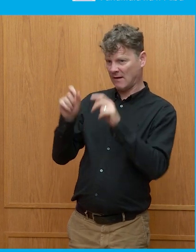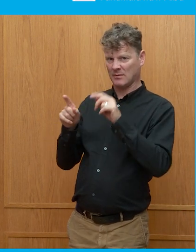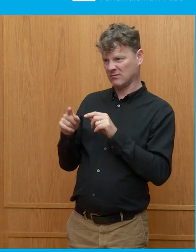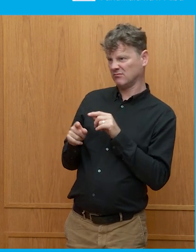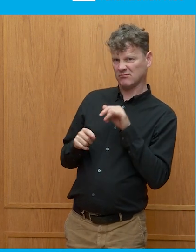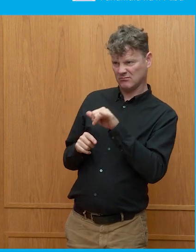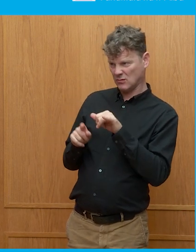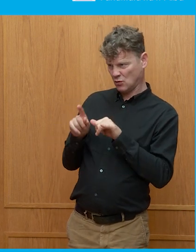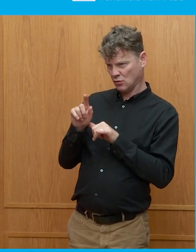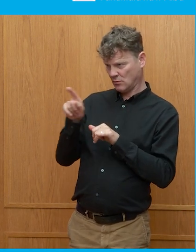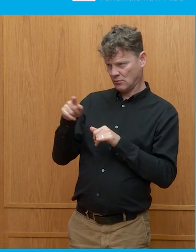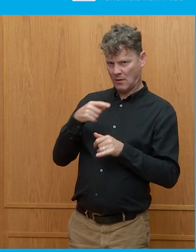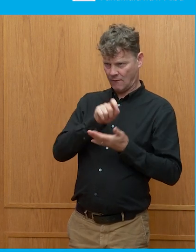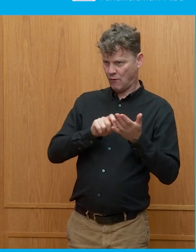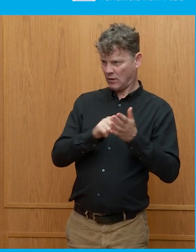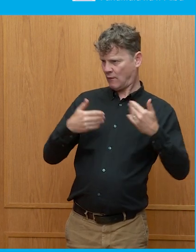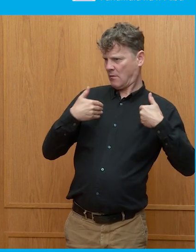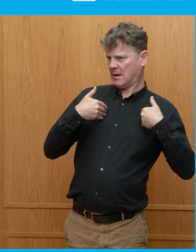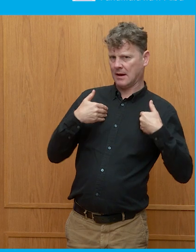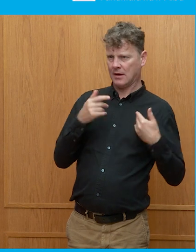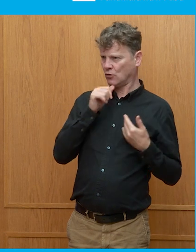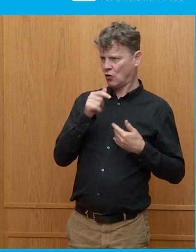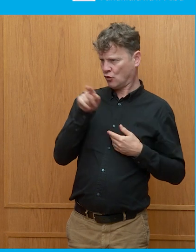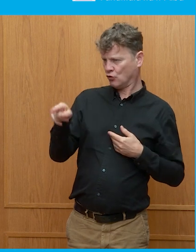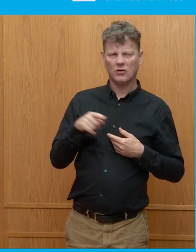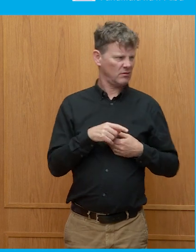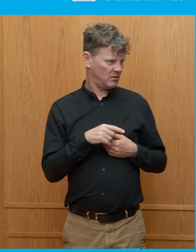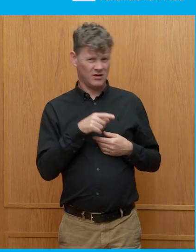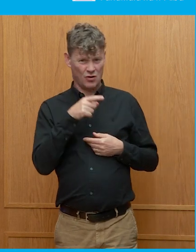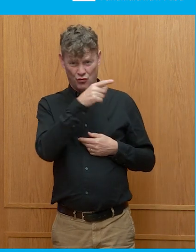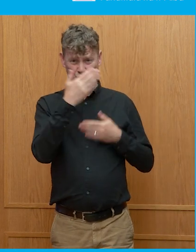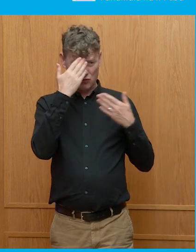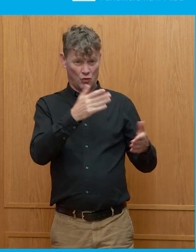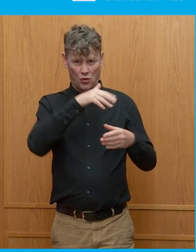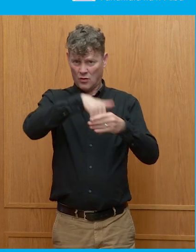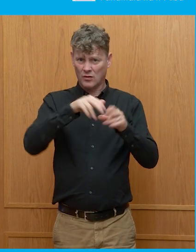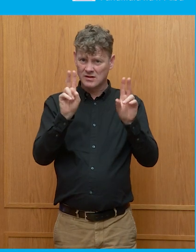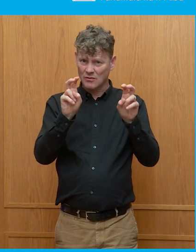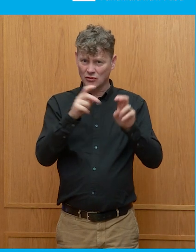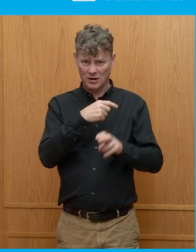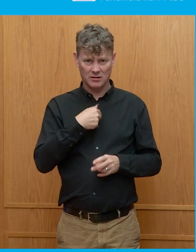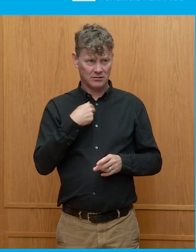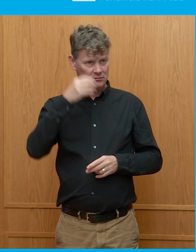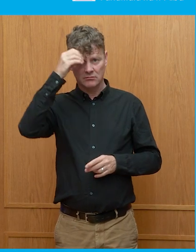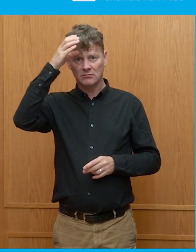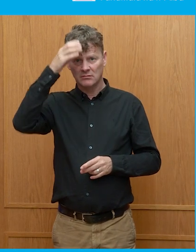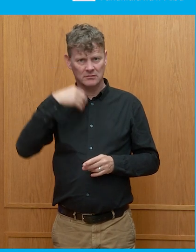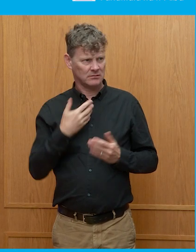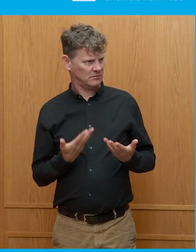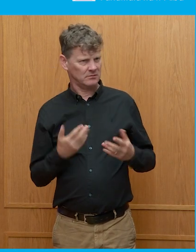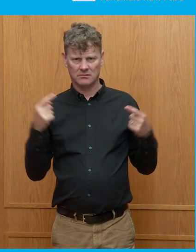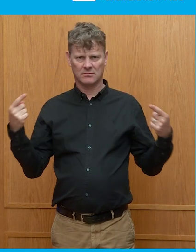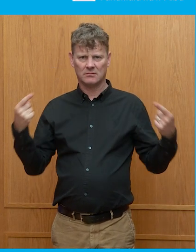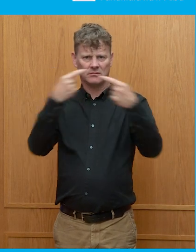Nobody's voted for you. And the 45 said, well, why should we listen to you? You don't know what you're talking about. And progressively,